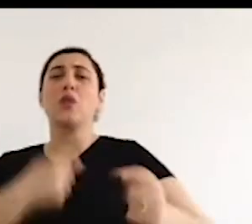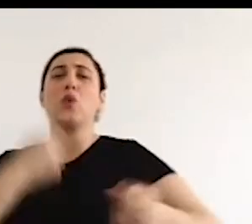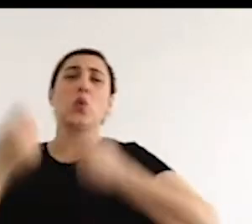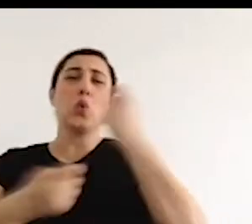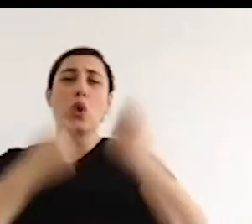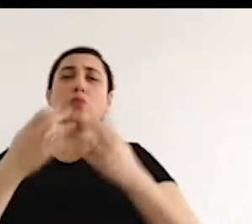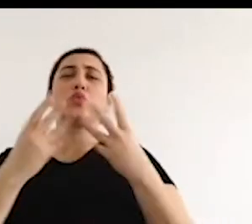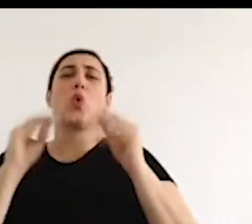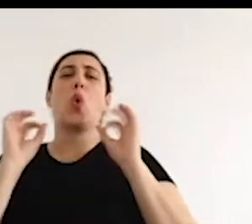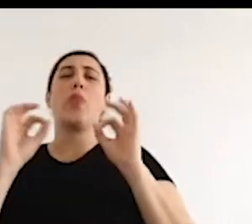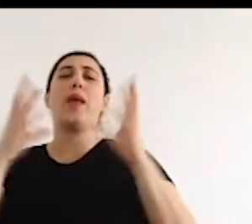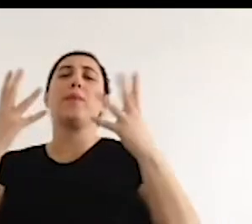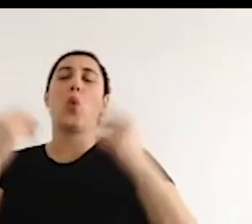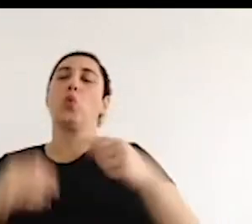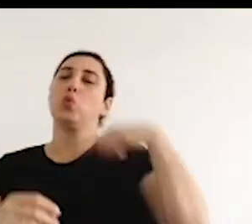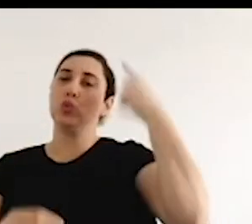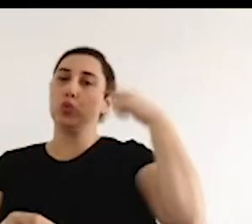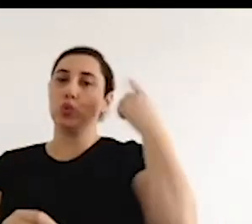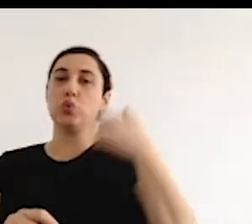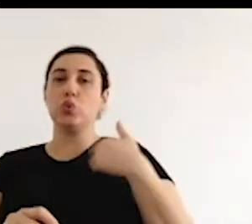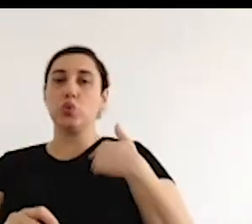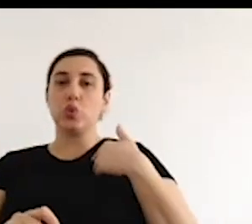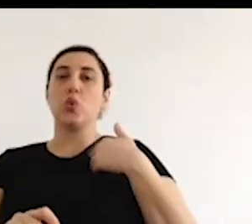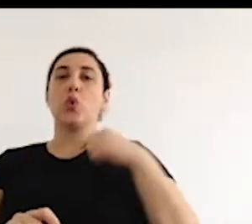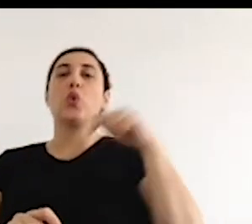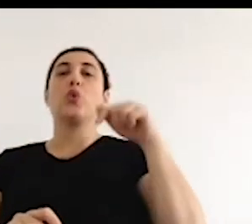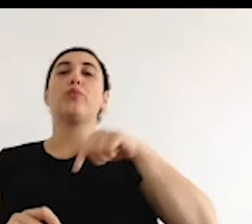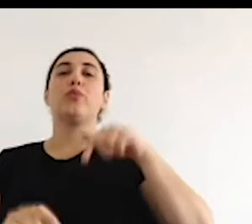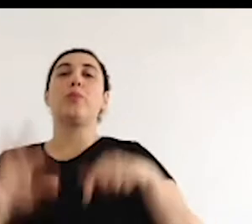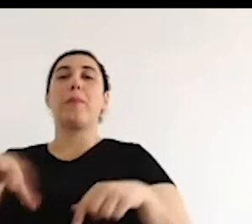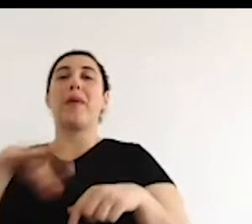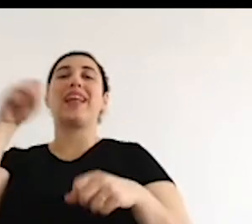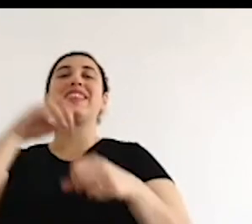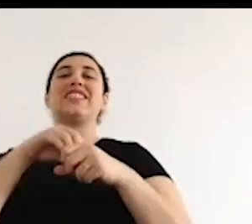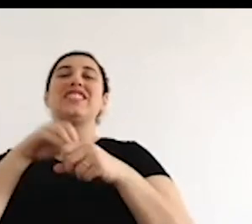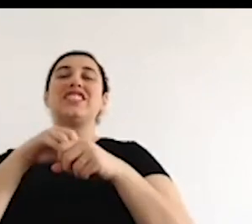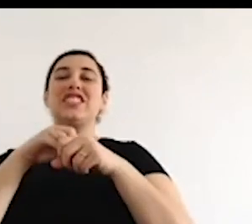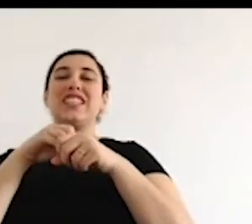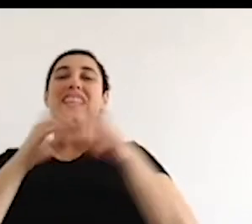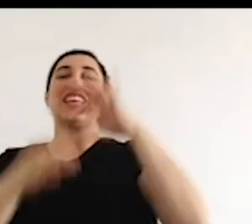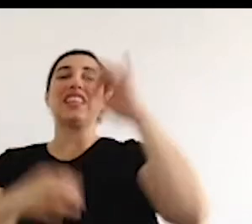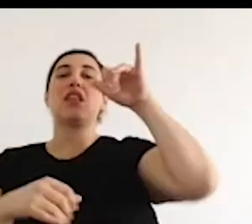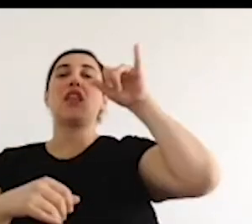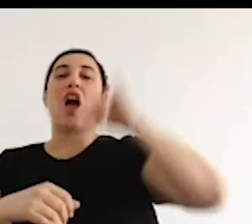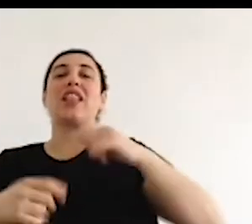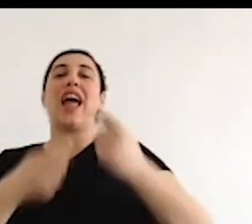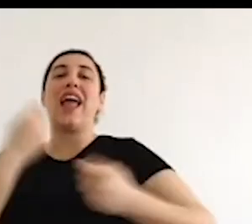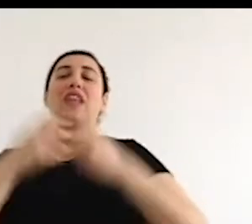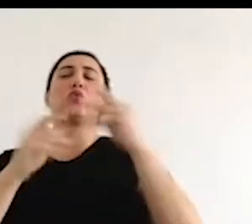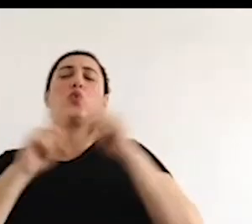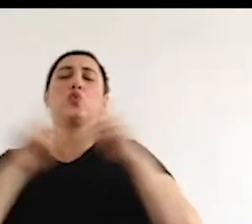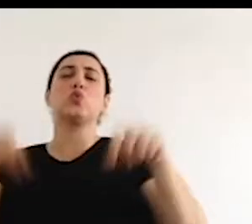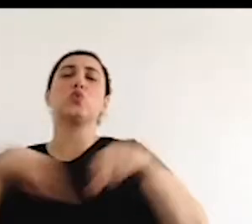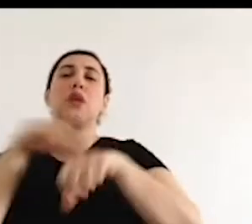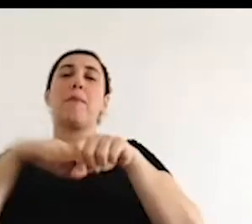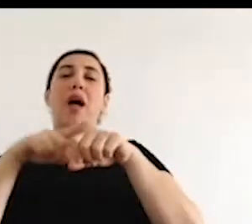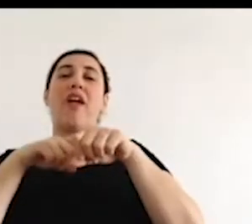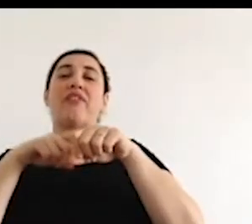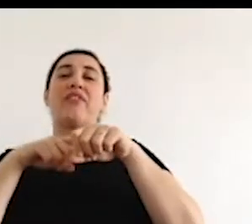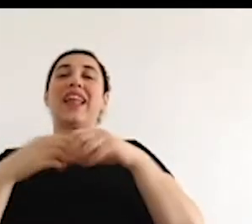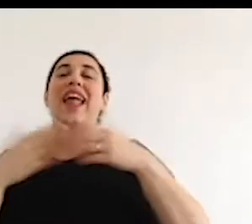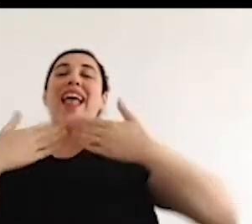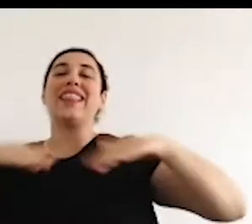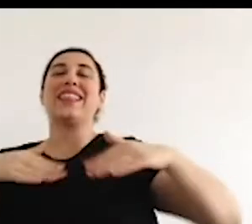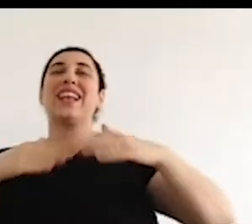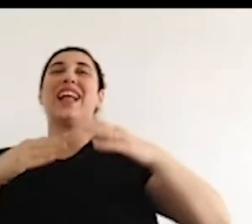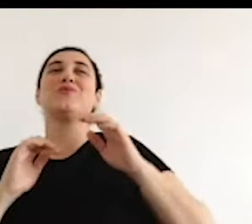very important to work on economic and social rights. This is something that the mainstream human rights